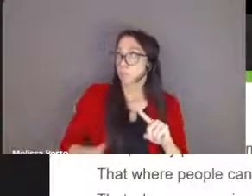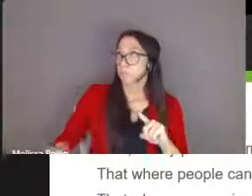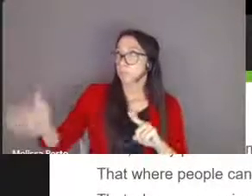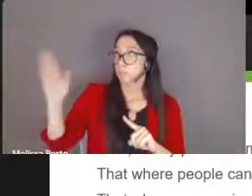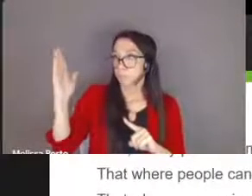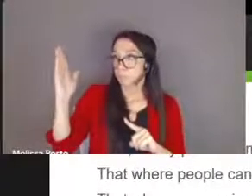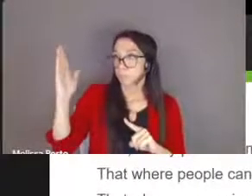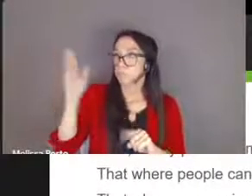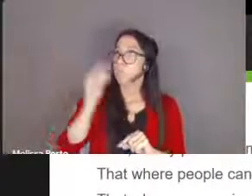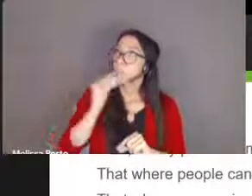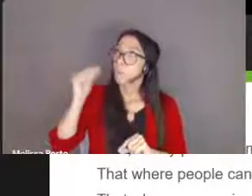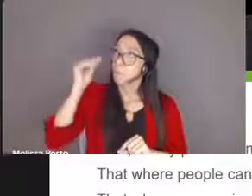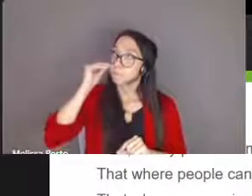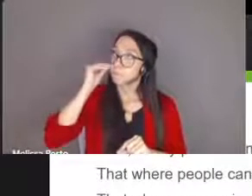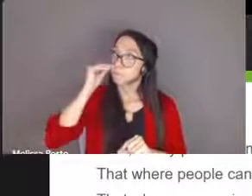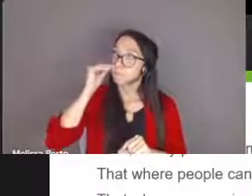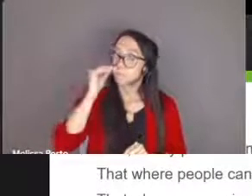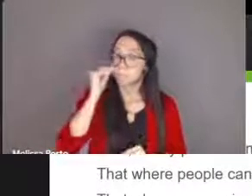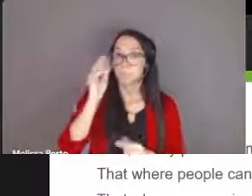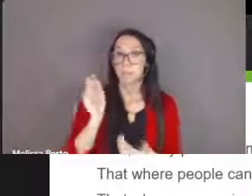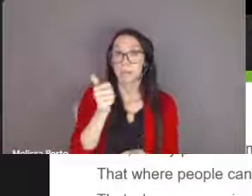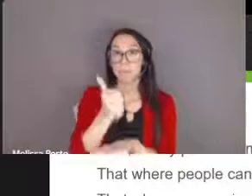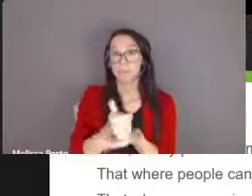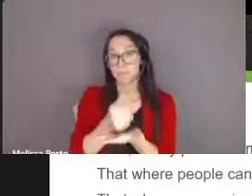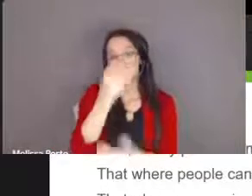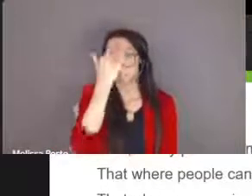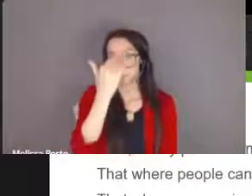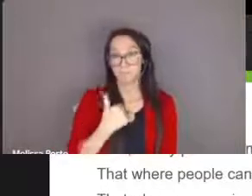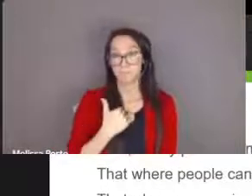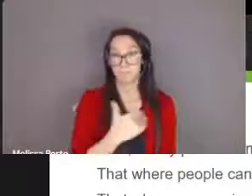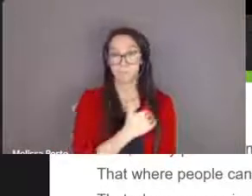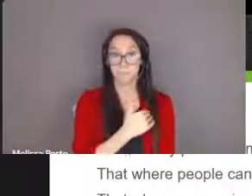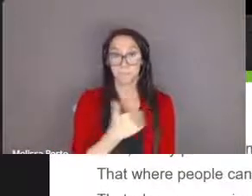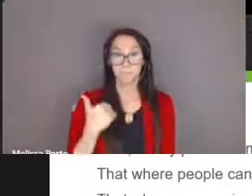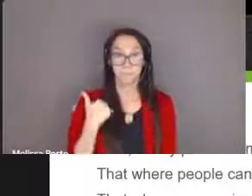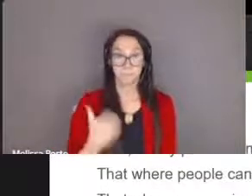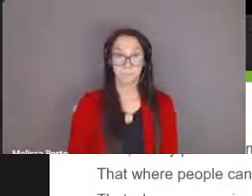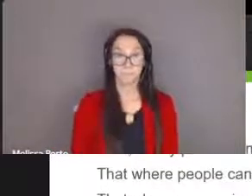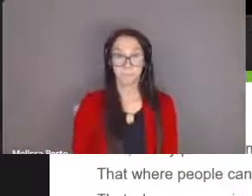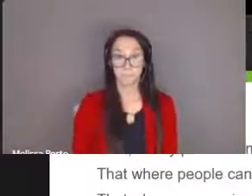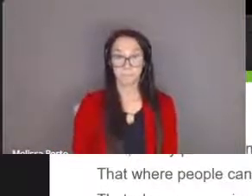home amen in the name of the father and the son and the holy spirit amen